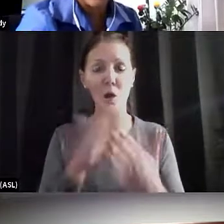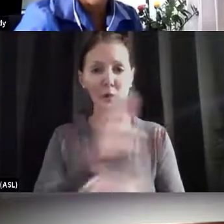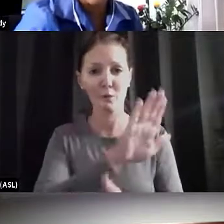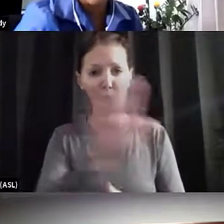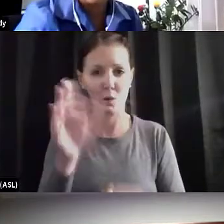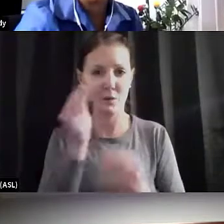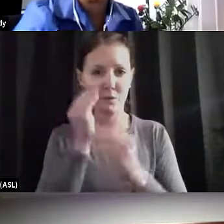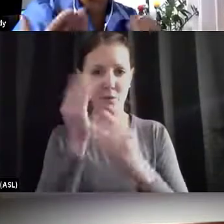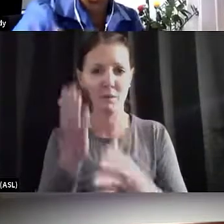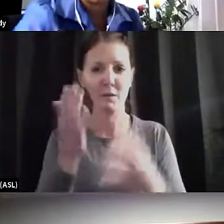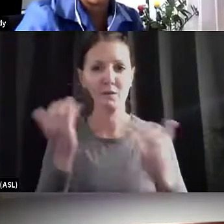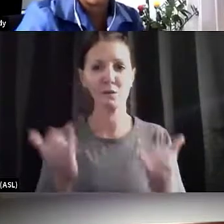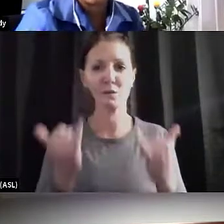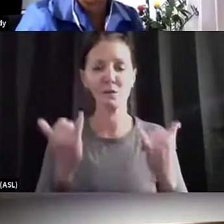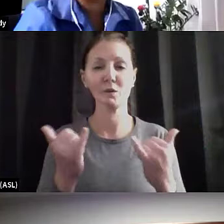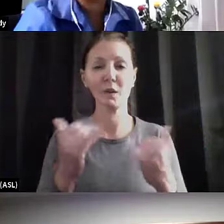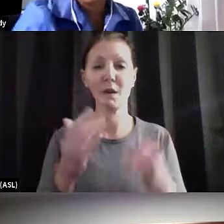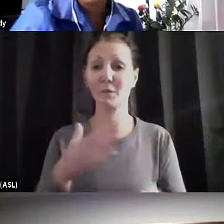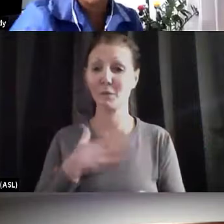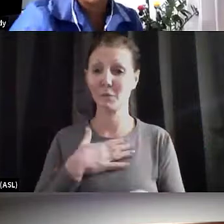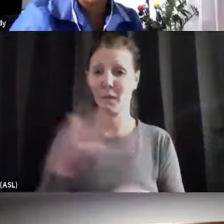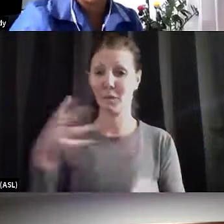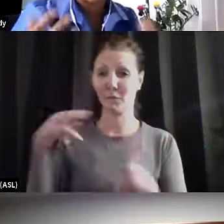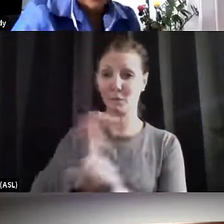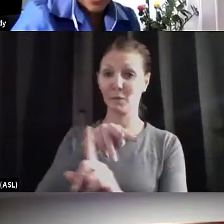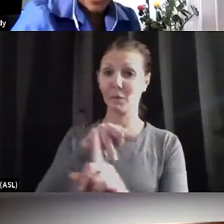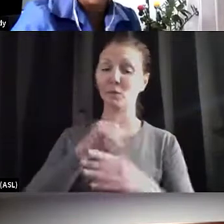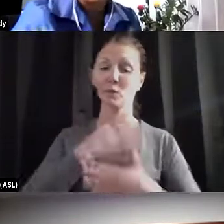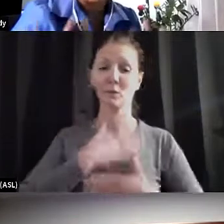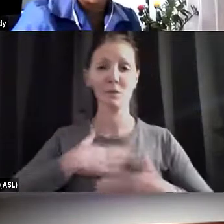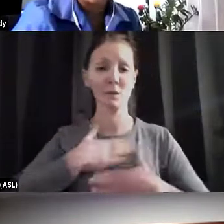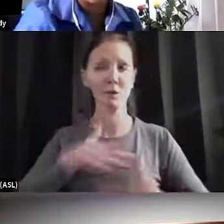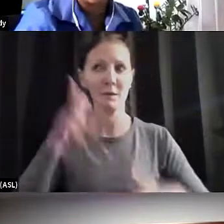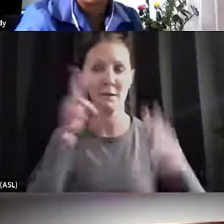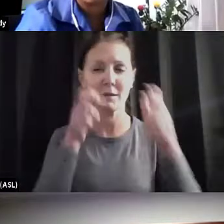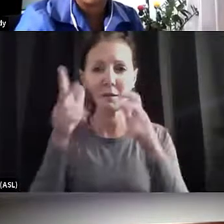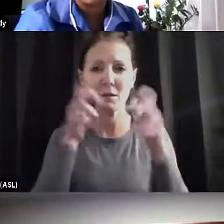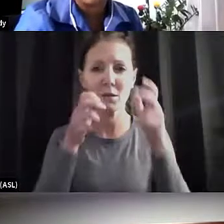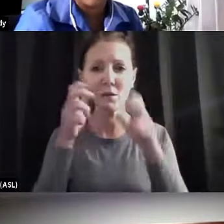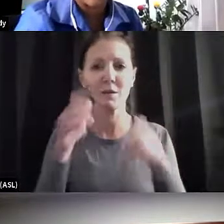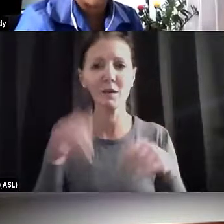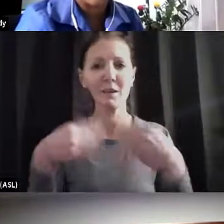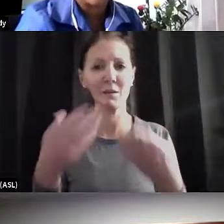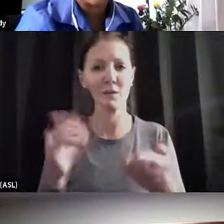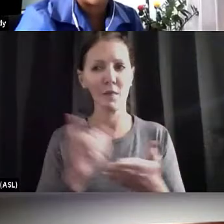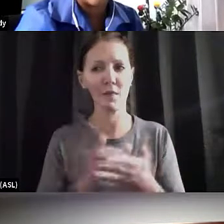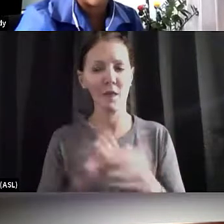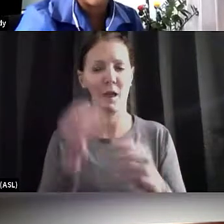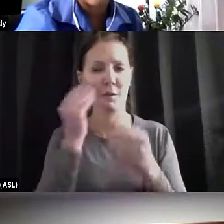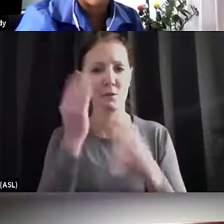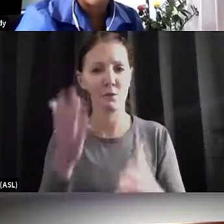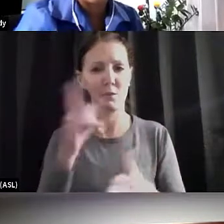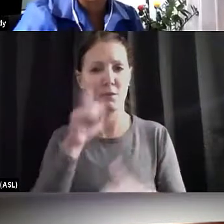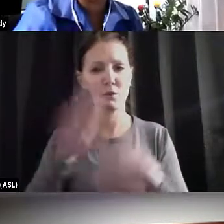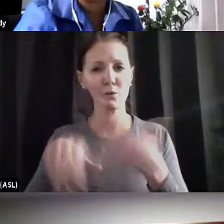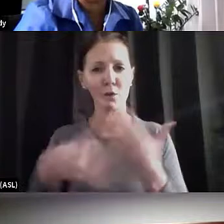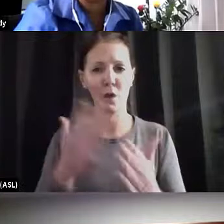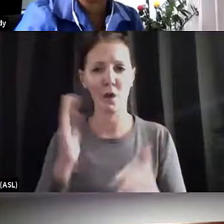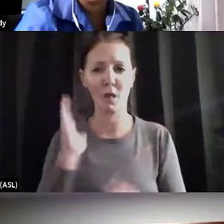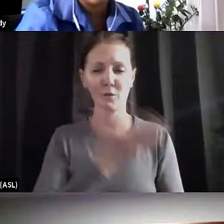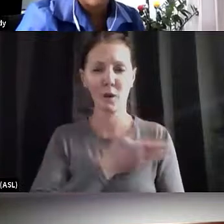today. And from my perspective, it's been a pleasure just hearing you and providing this level of information to all of our participants.